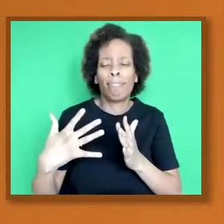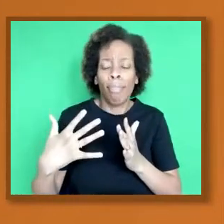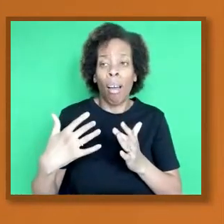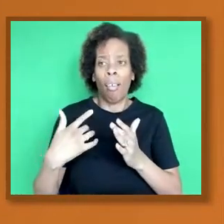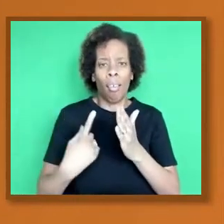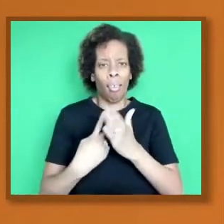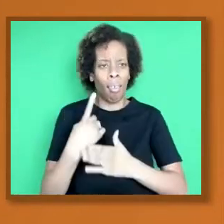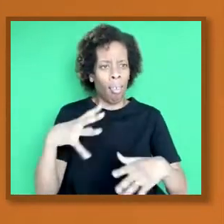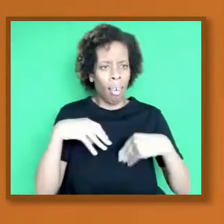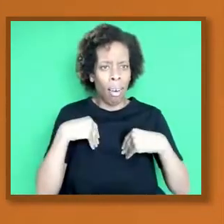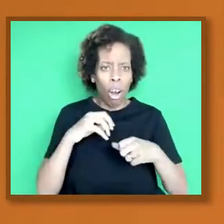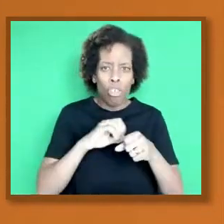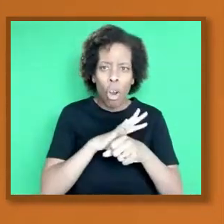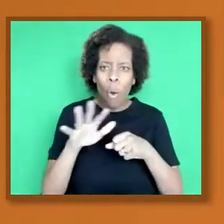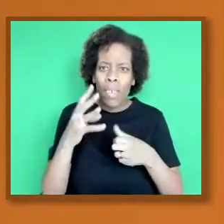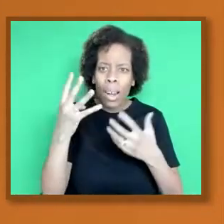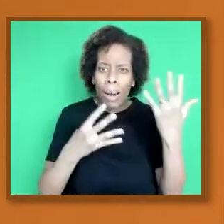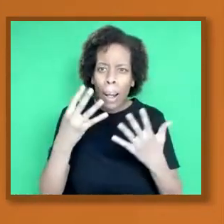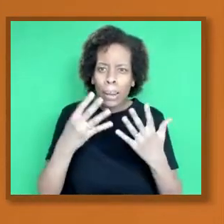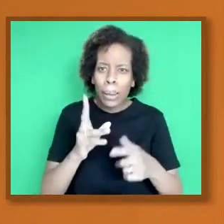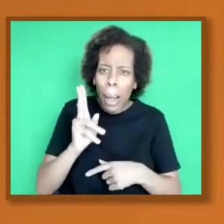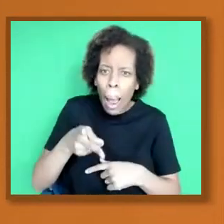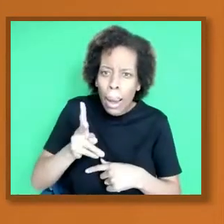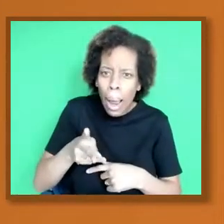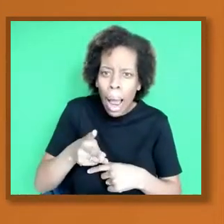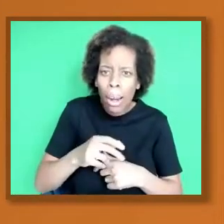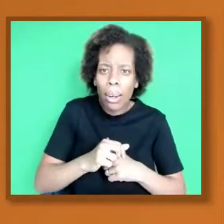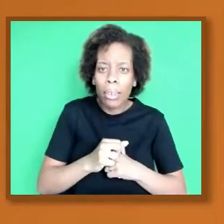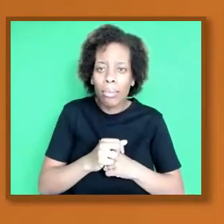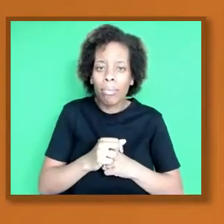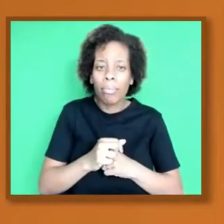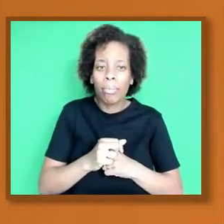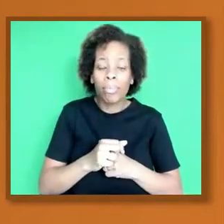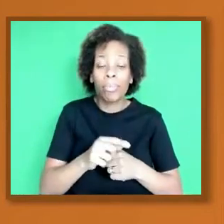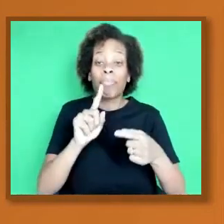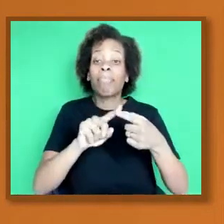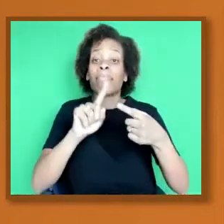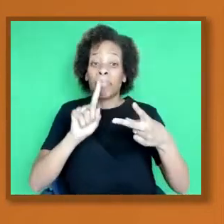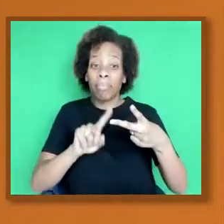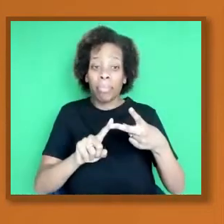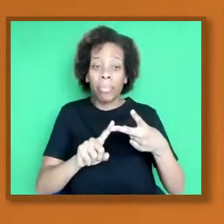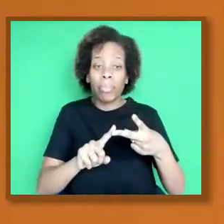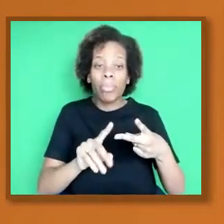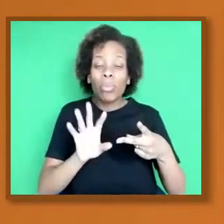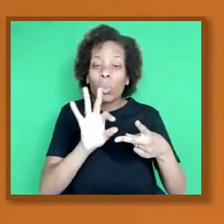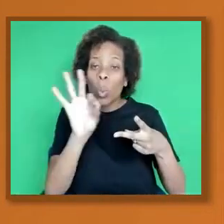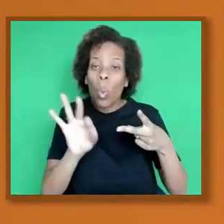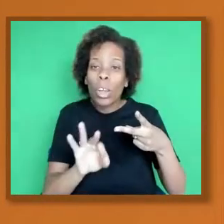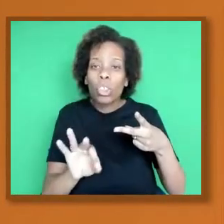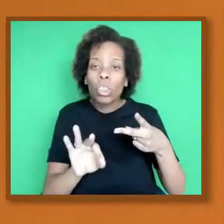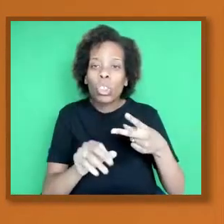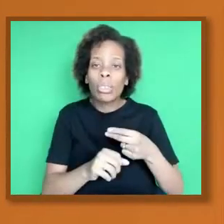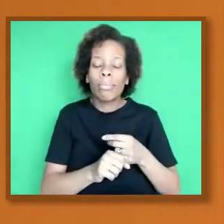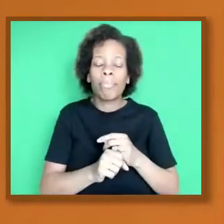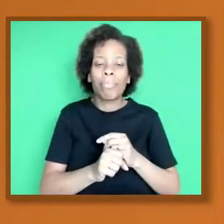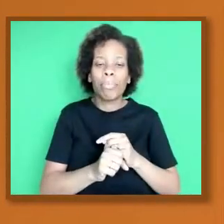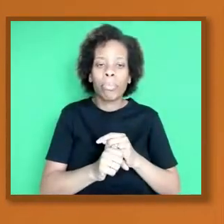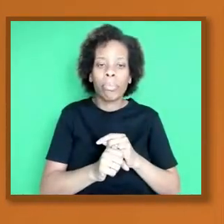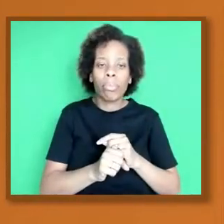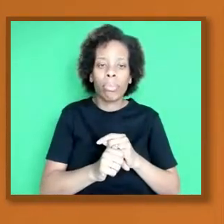That's one of the questions. The other one... The other one is that